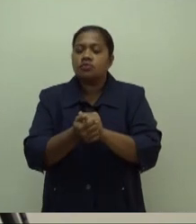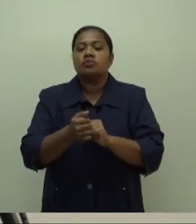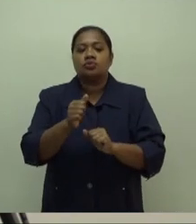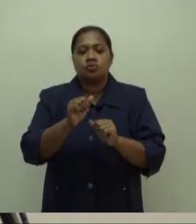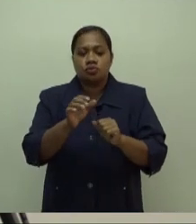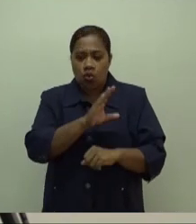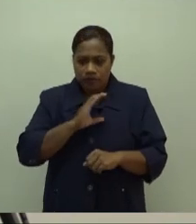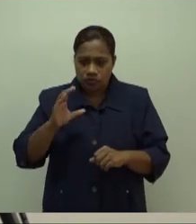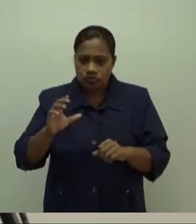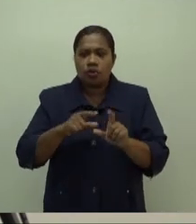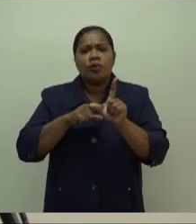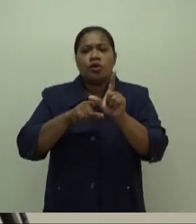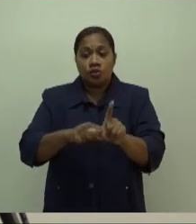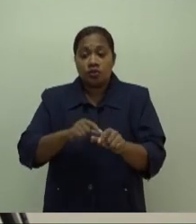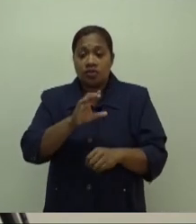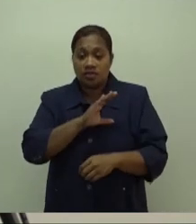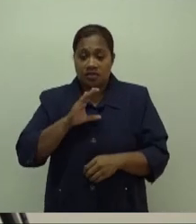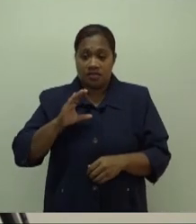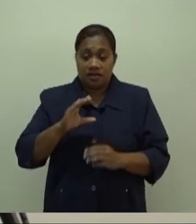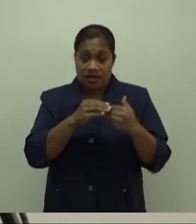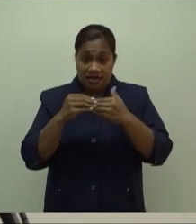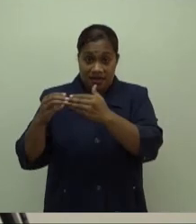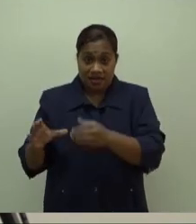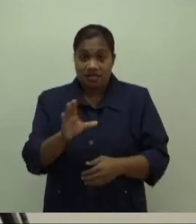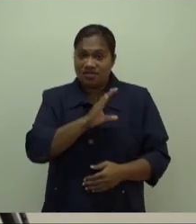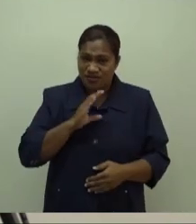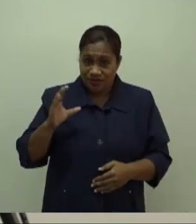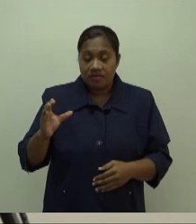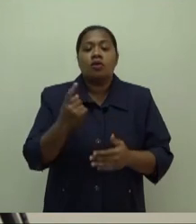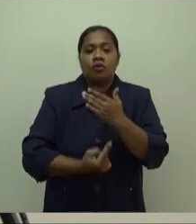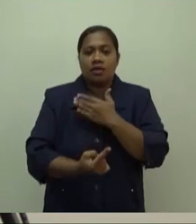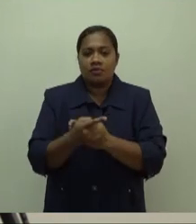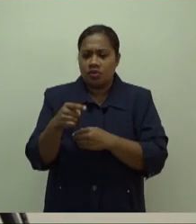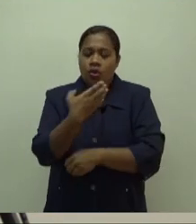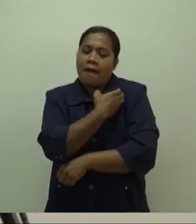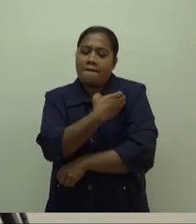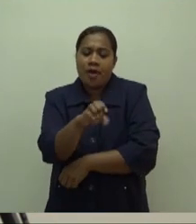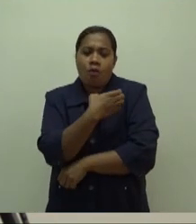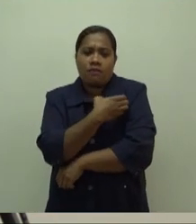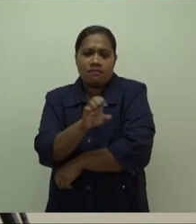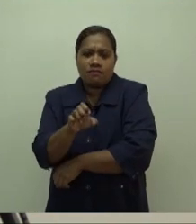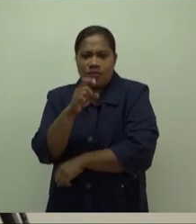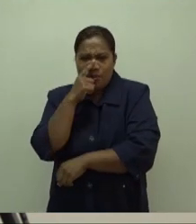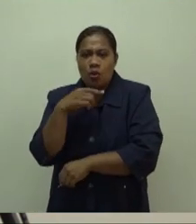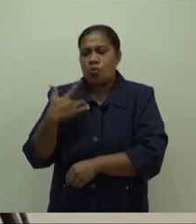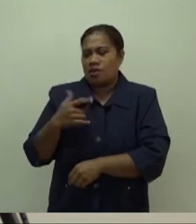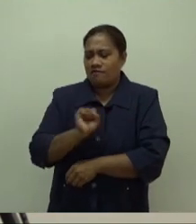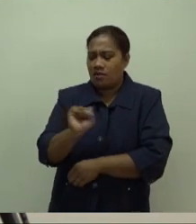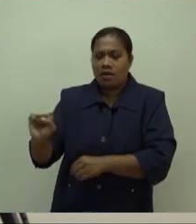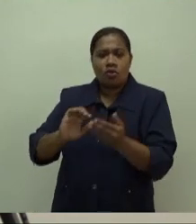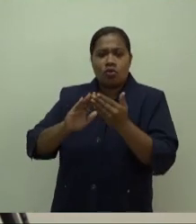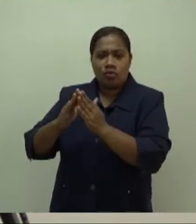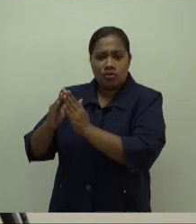and ambassadors to empower them as champions in their communities. The wellness